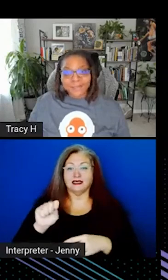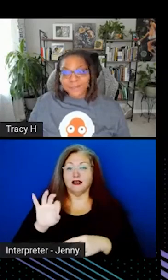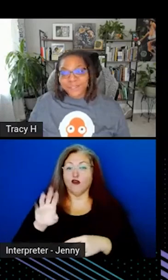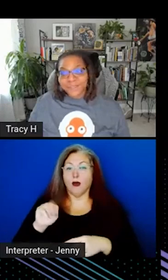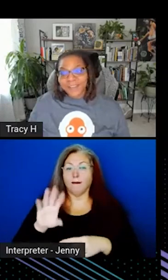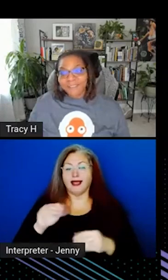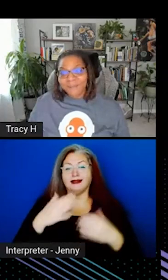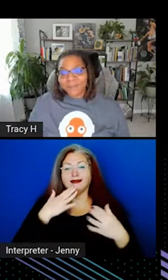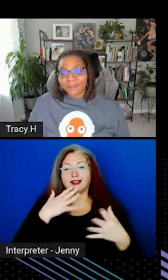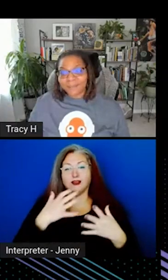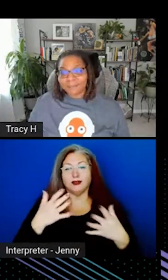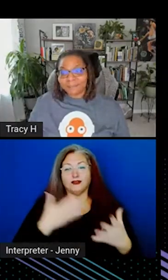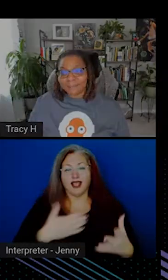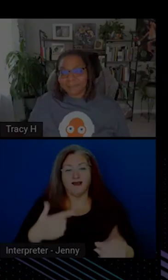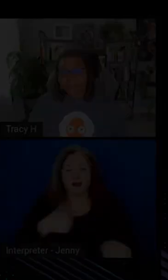thank you so much for having me.